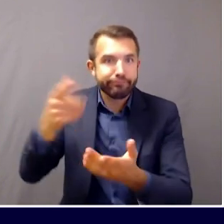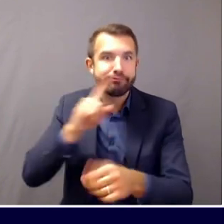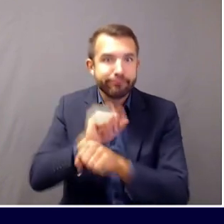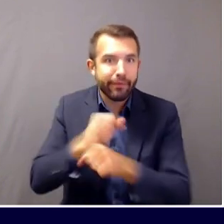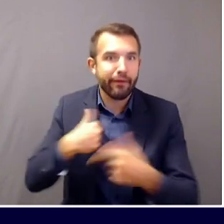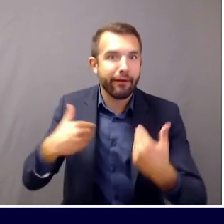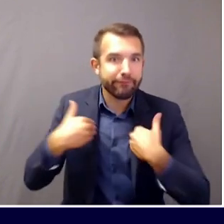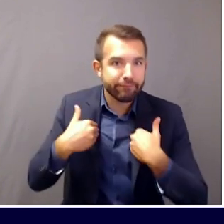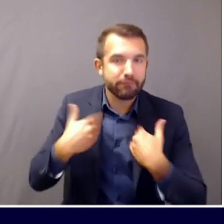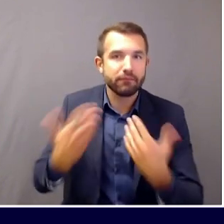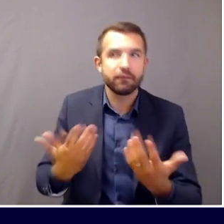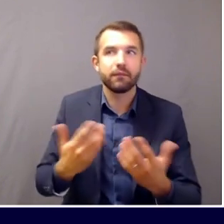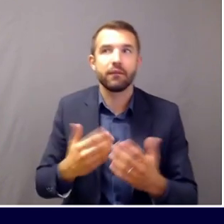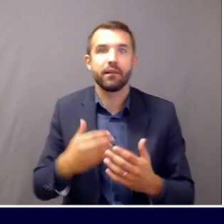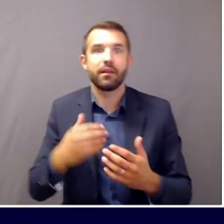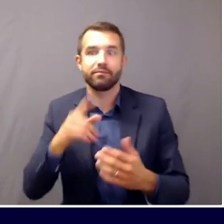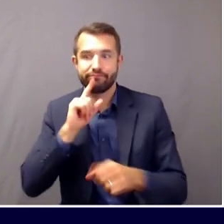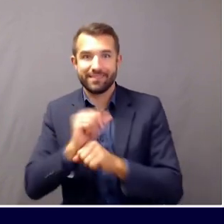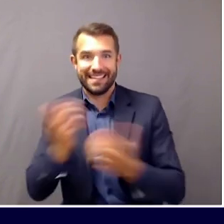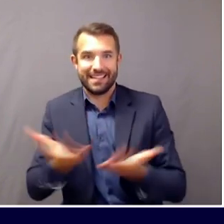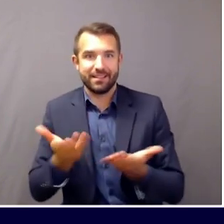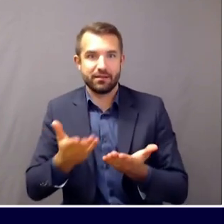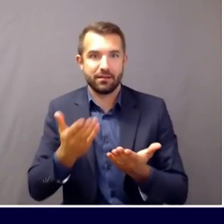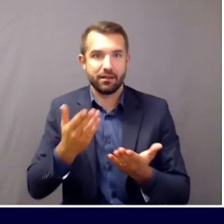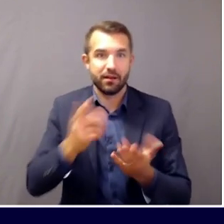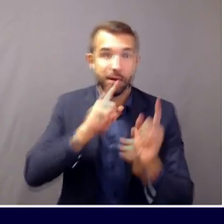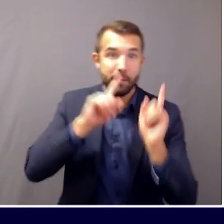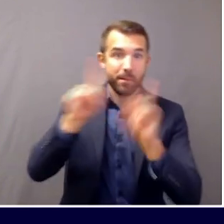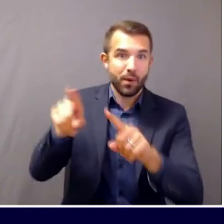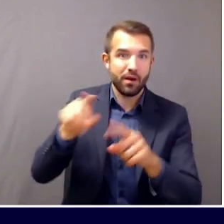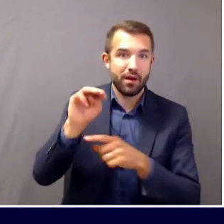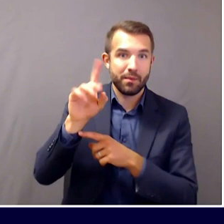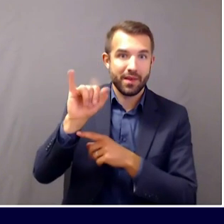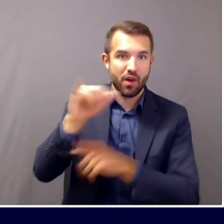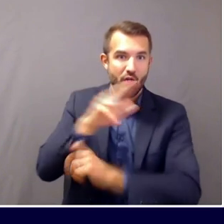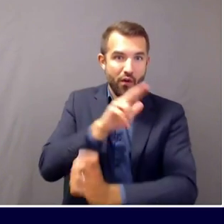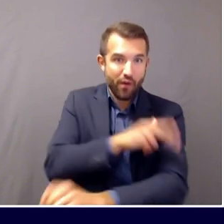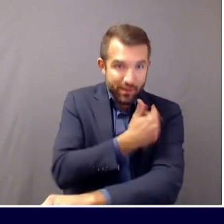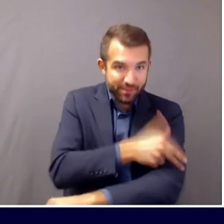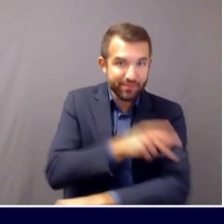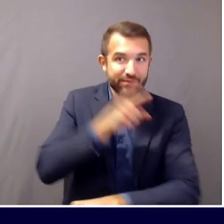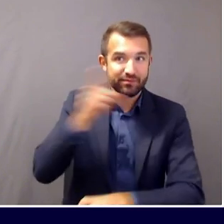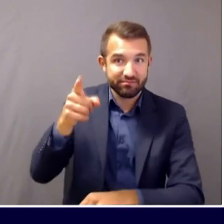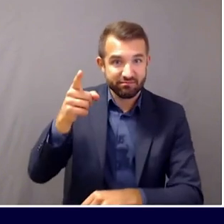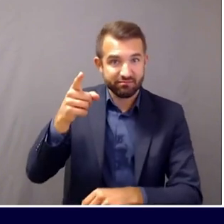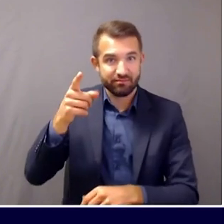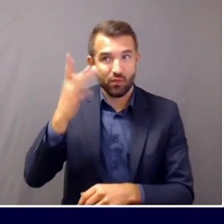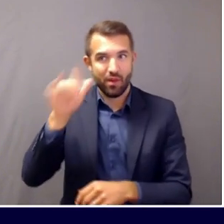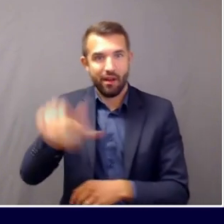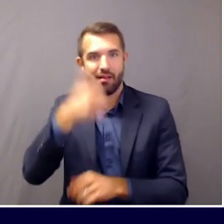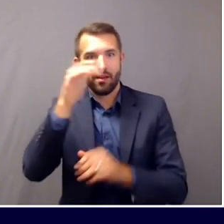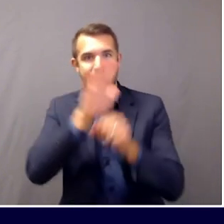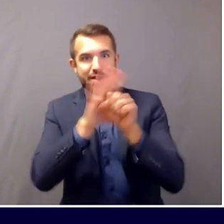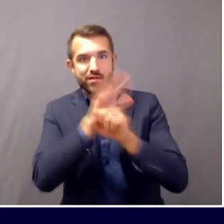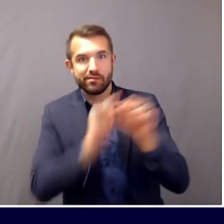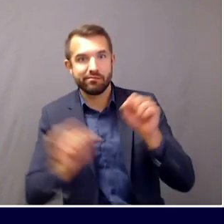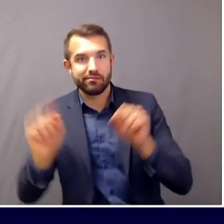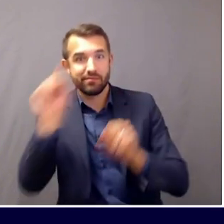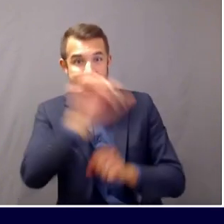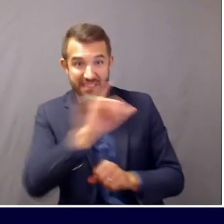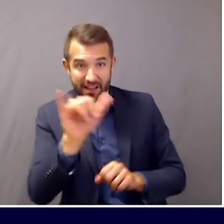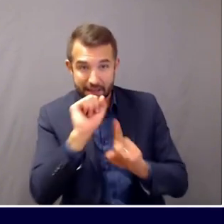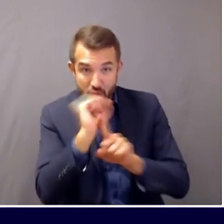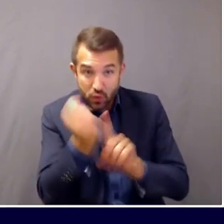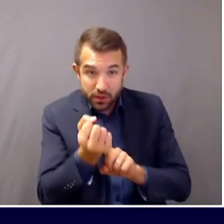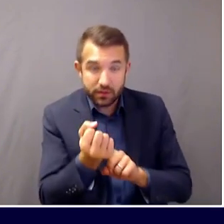after they got here. How many more of those do you think are out there in Maine? And do you think that the number of out-of-state